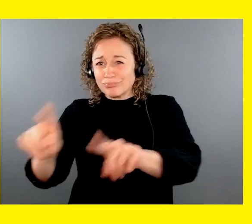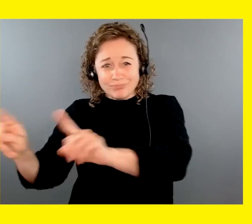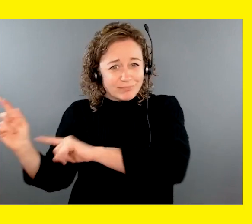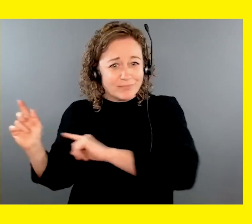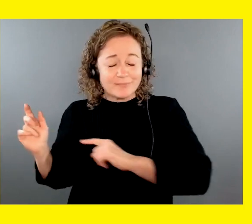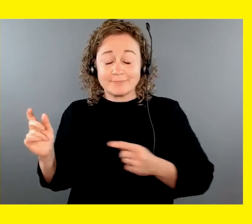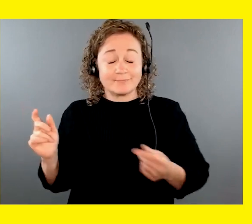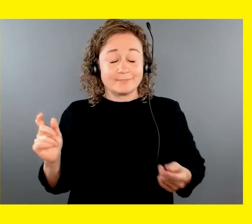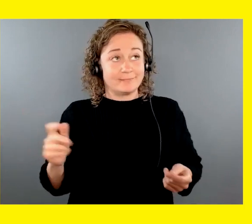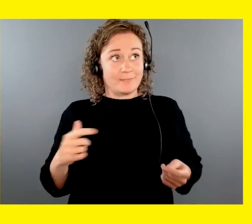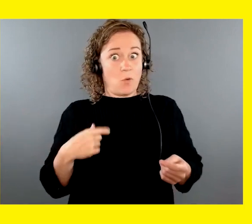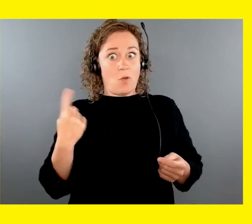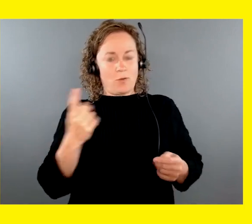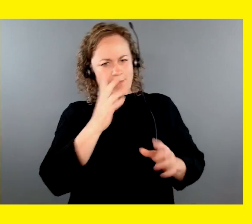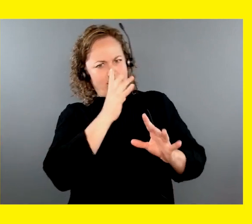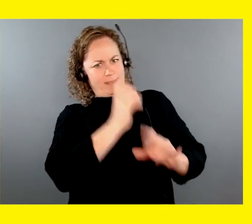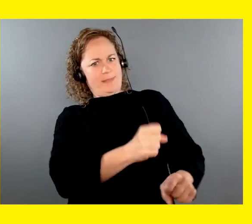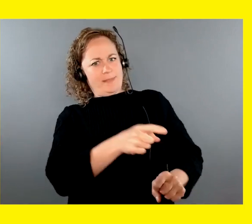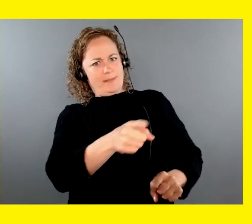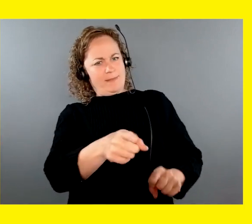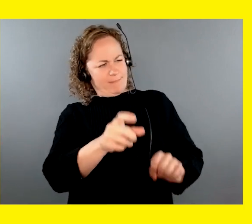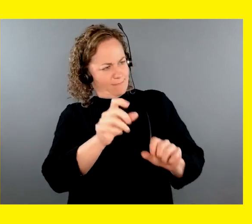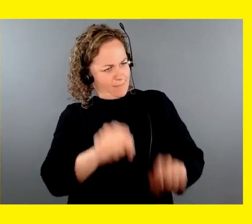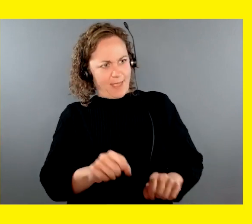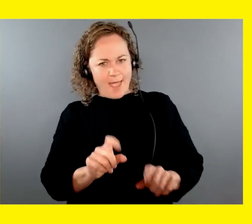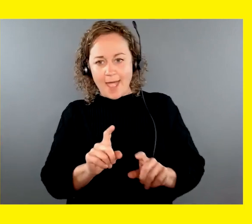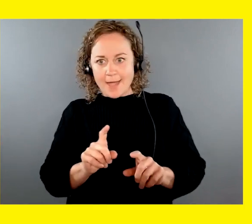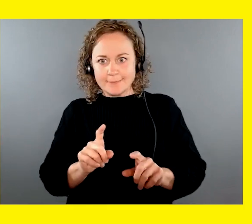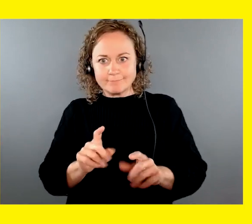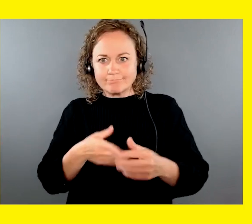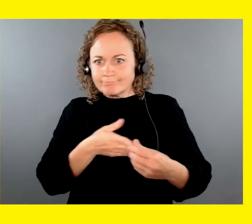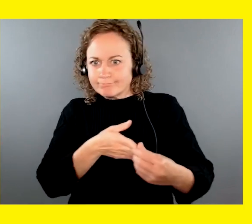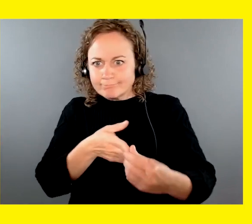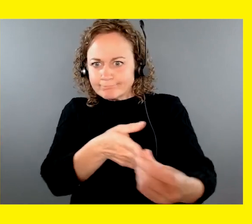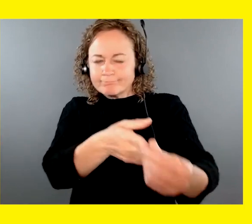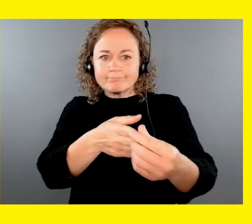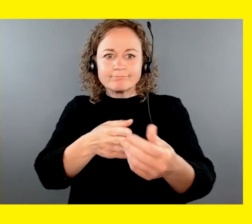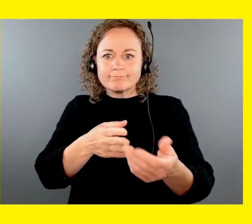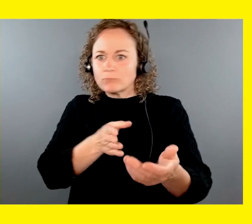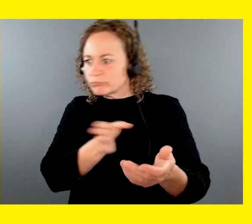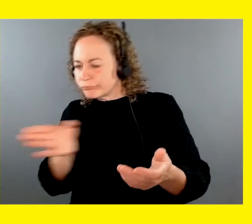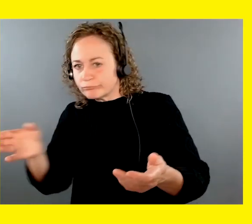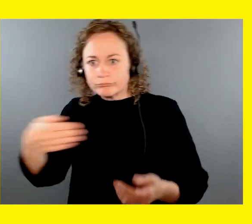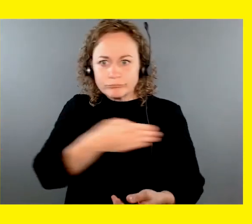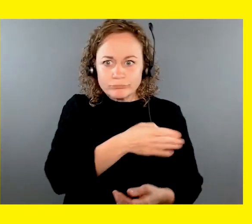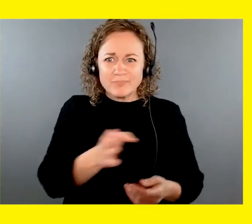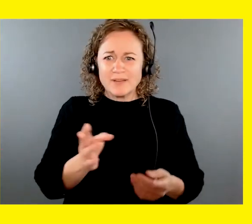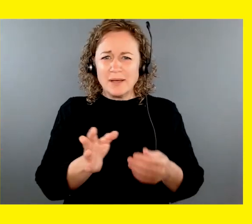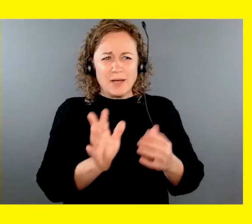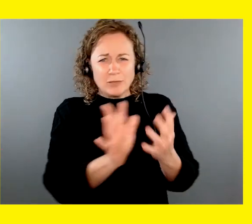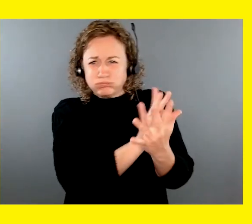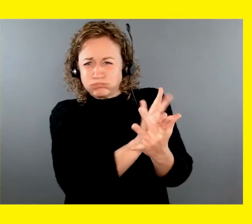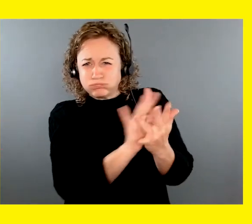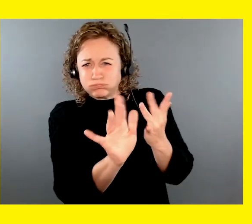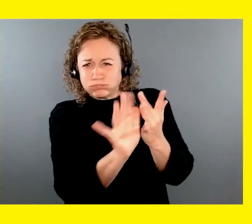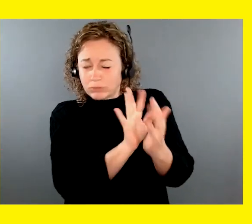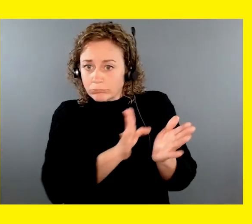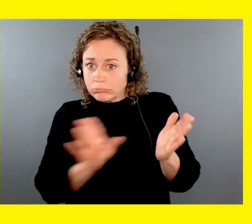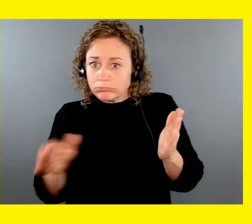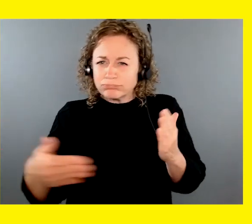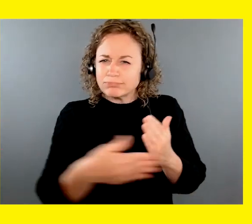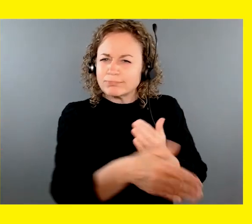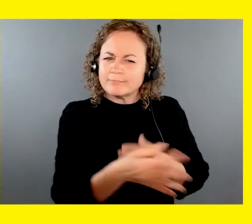still amazed at how she gets me around obstacles. And around all the people and, um,